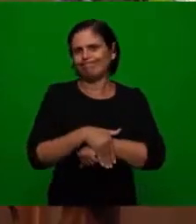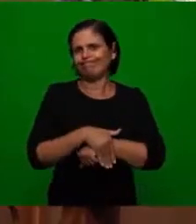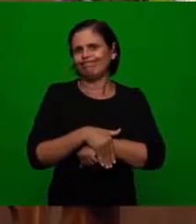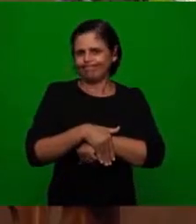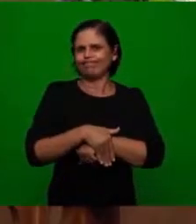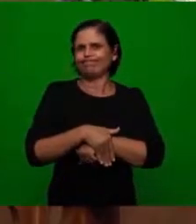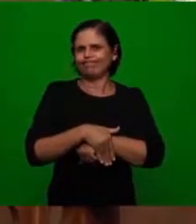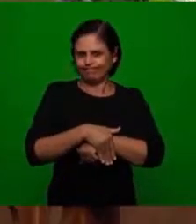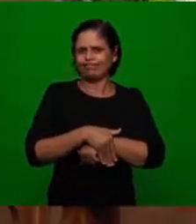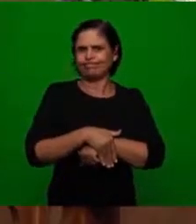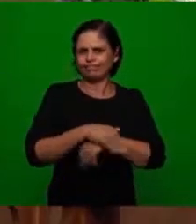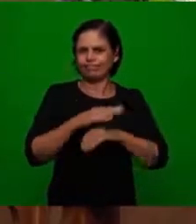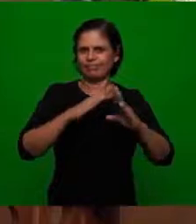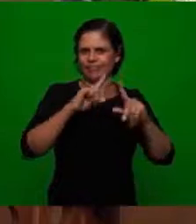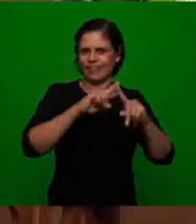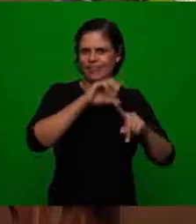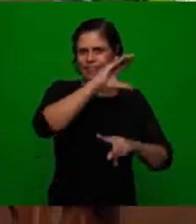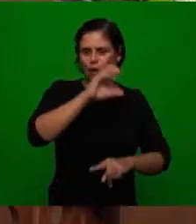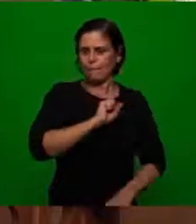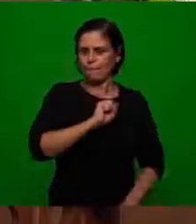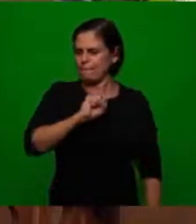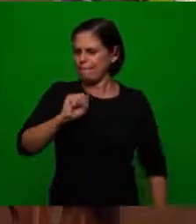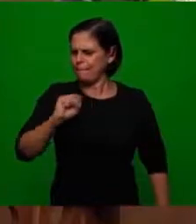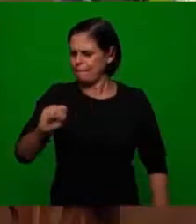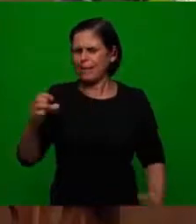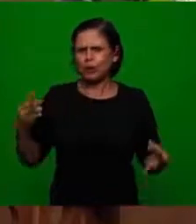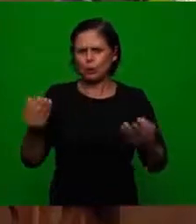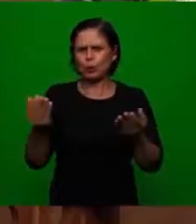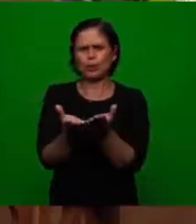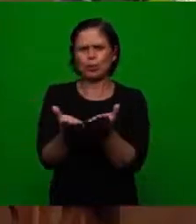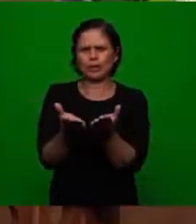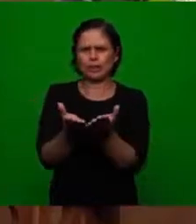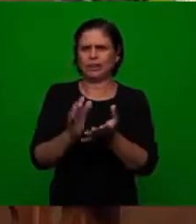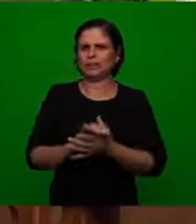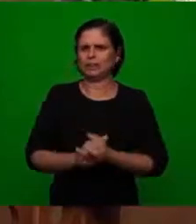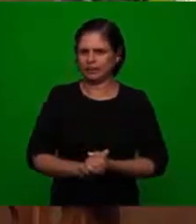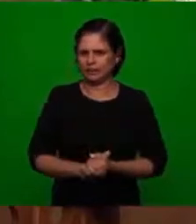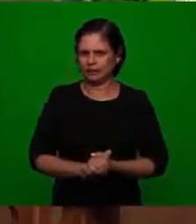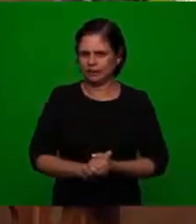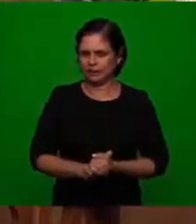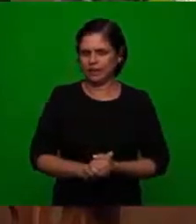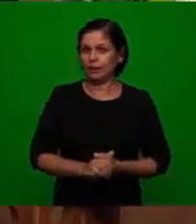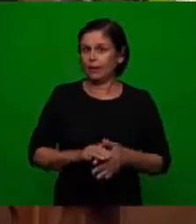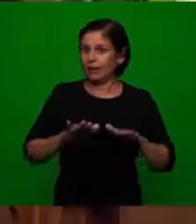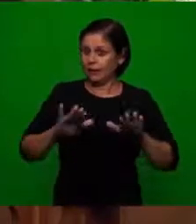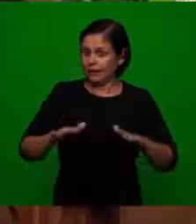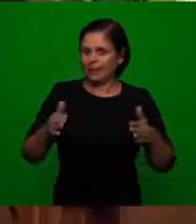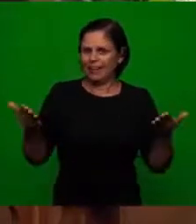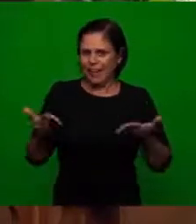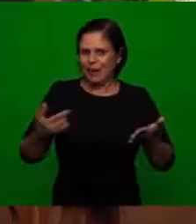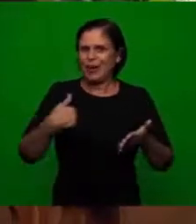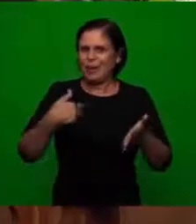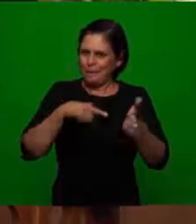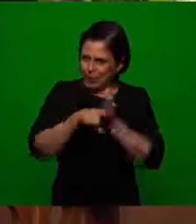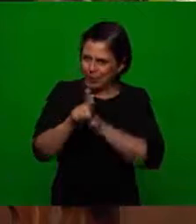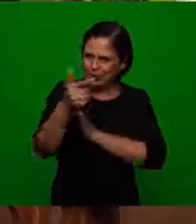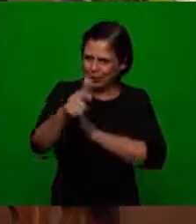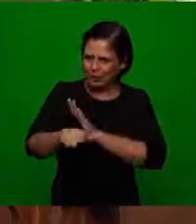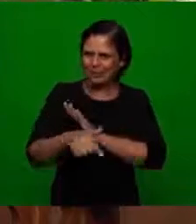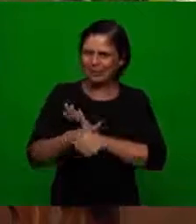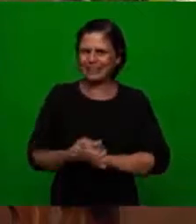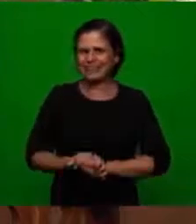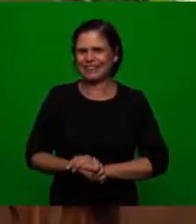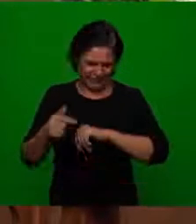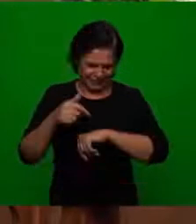based on the studies that we are doing of the letters and of the parables and we're going to ask a question another